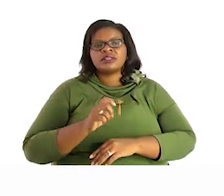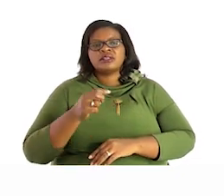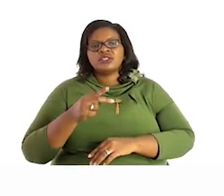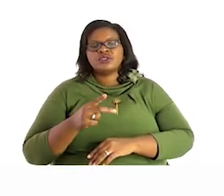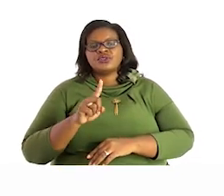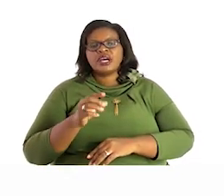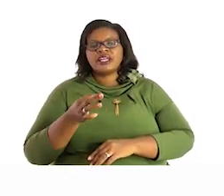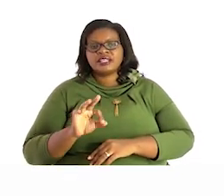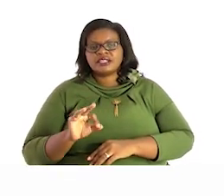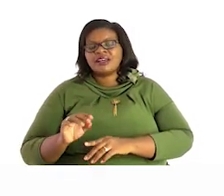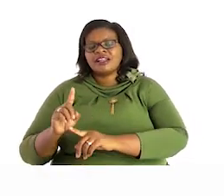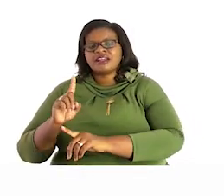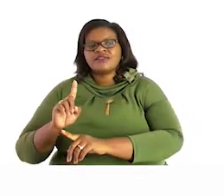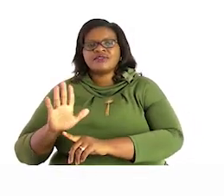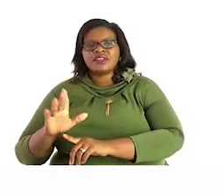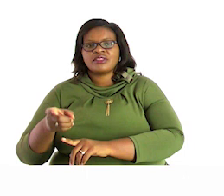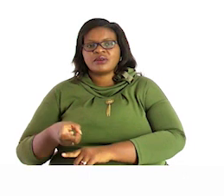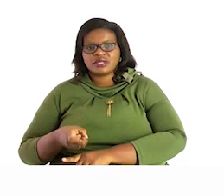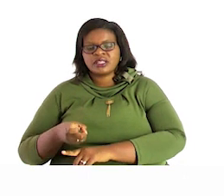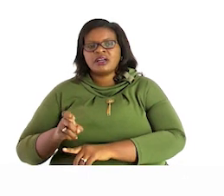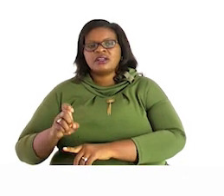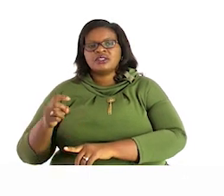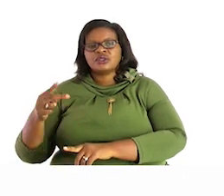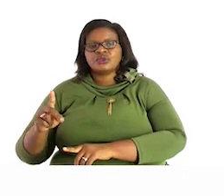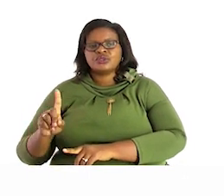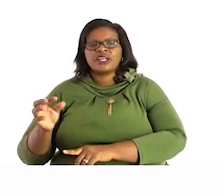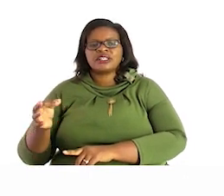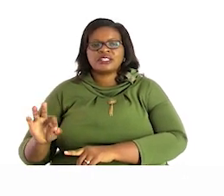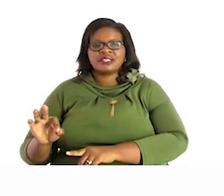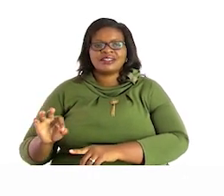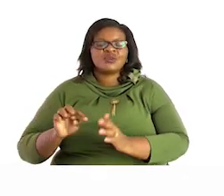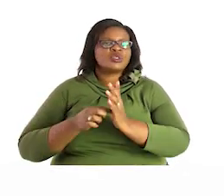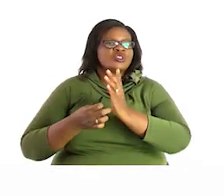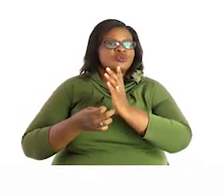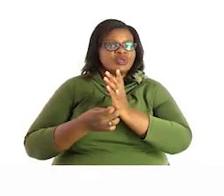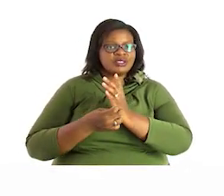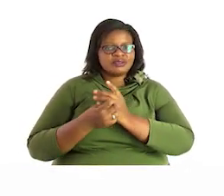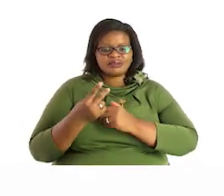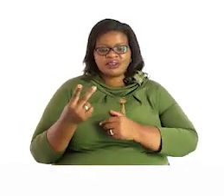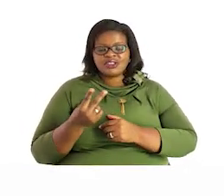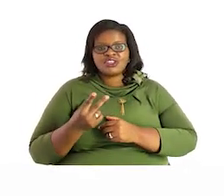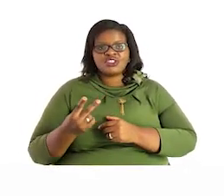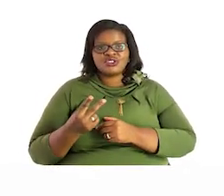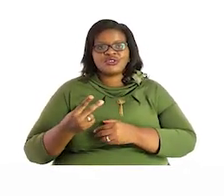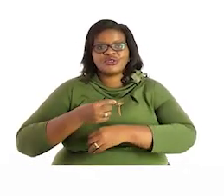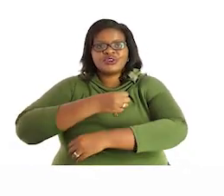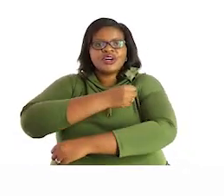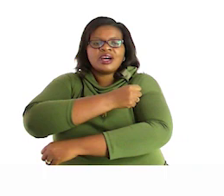219 which means the two numbers are equal